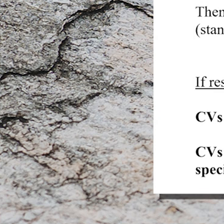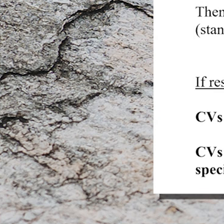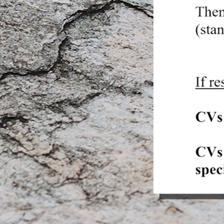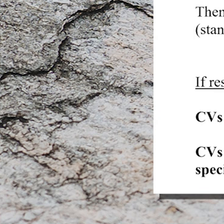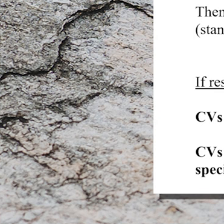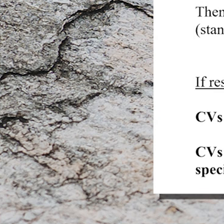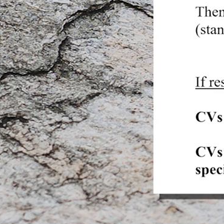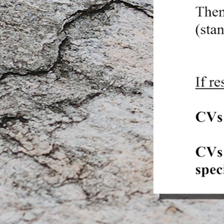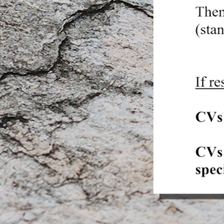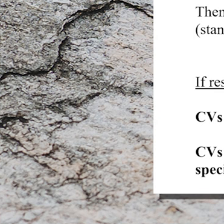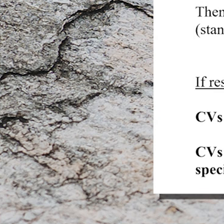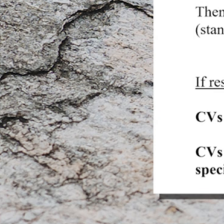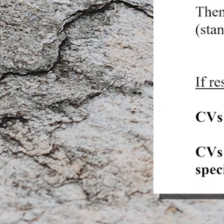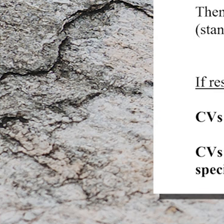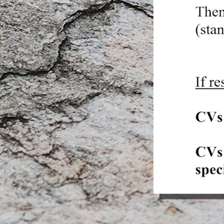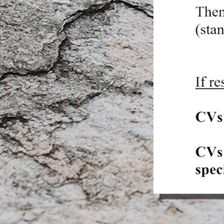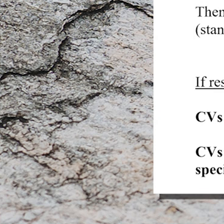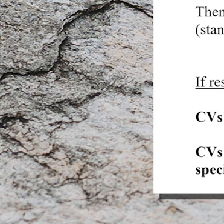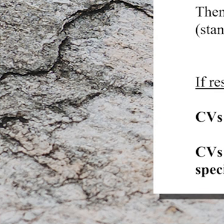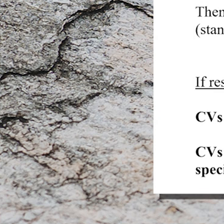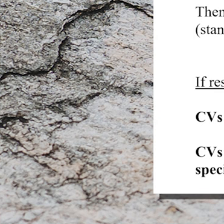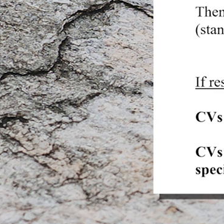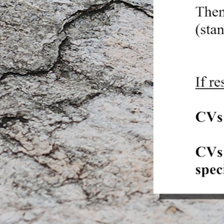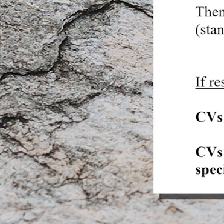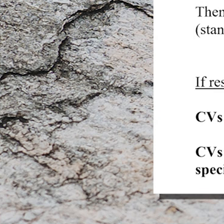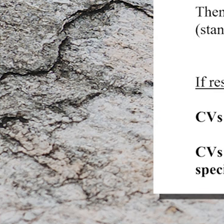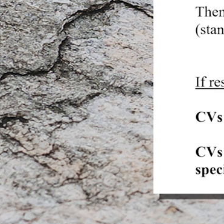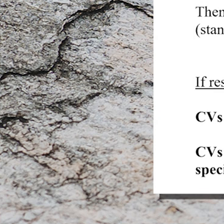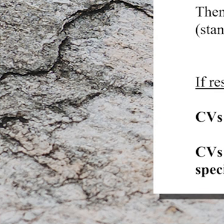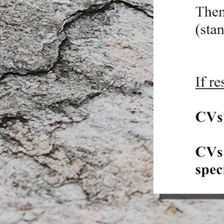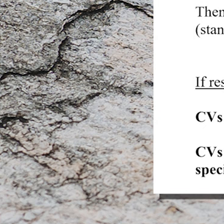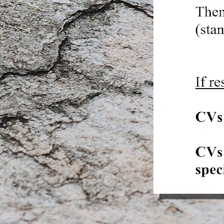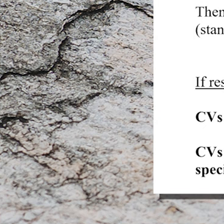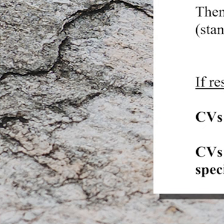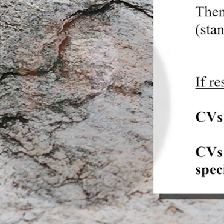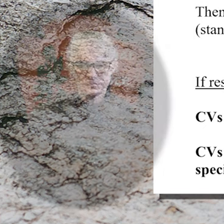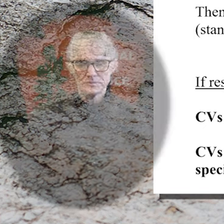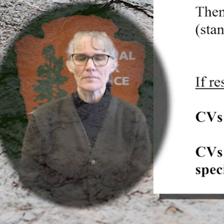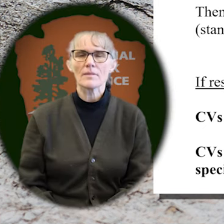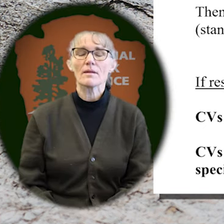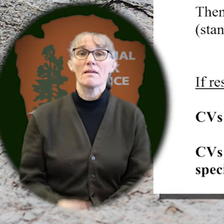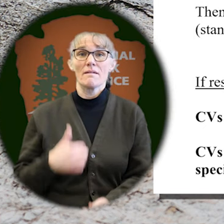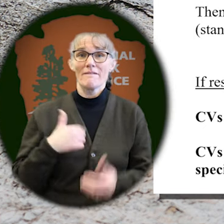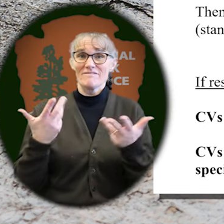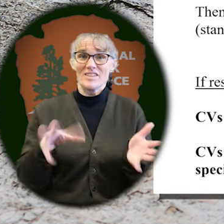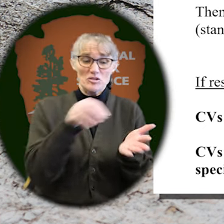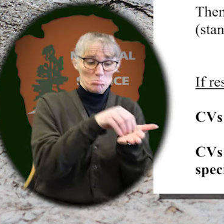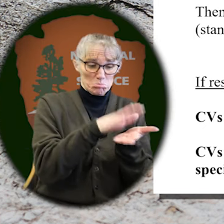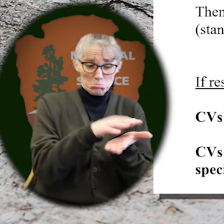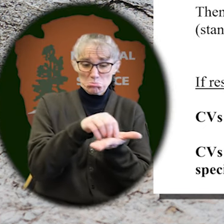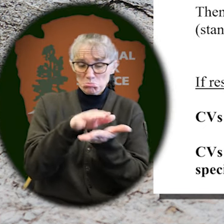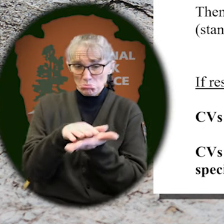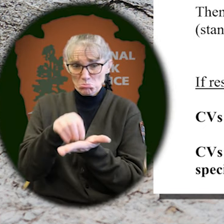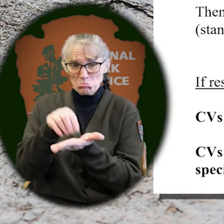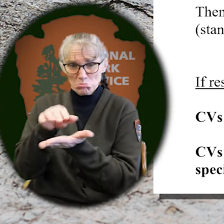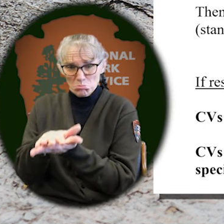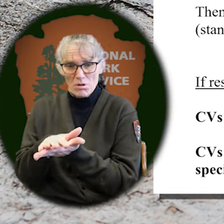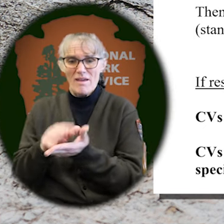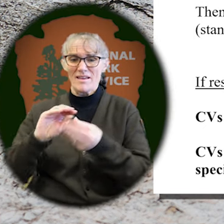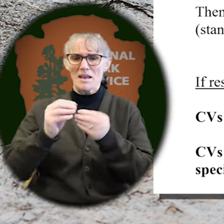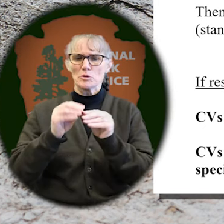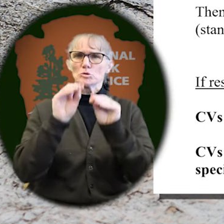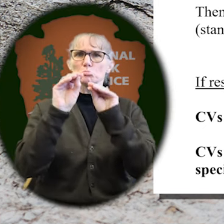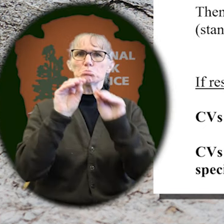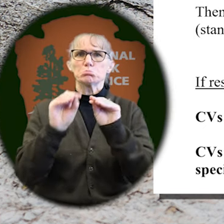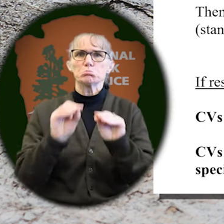jaw of the same animal. Corresponding graphs display the mean, standard deviation, and coefficient of the variation. And once I gathered all my data, I put the raw